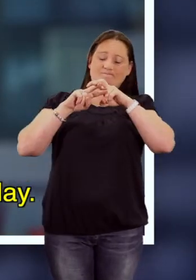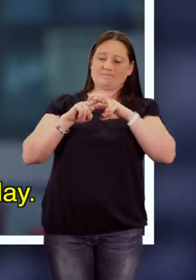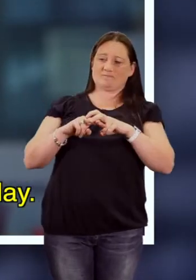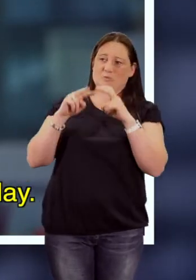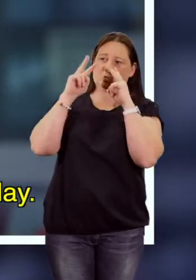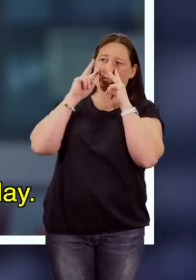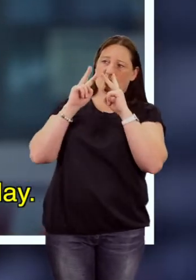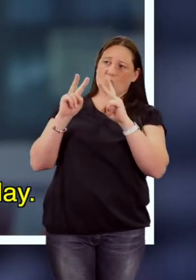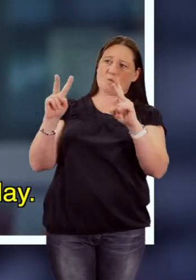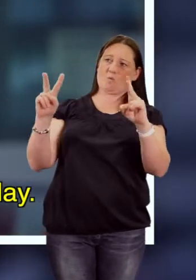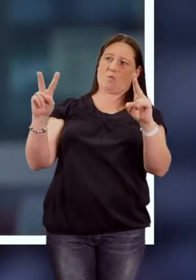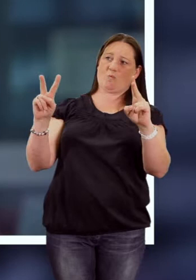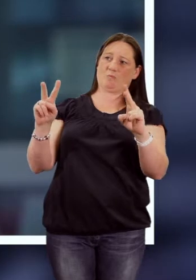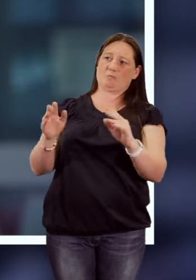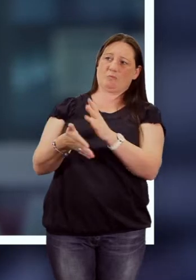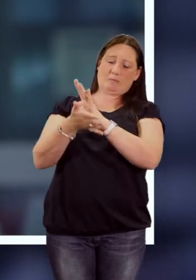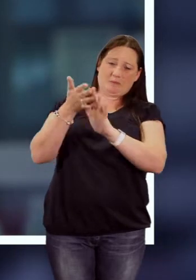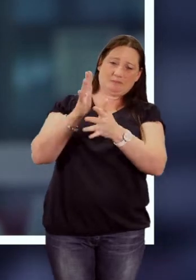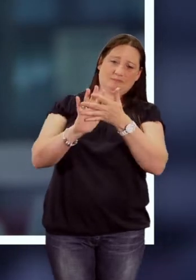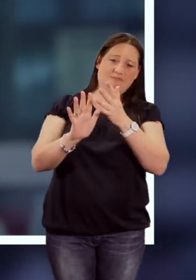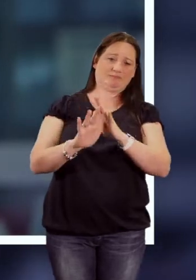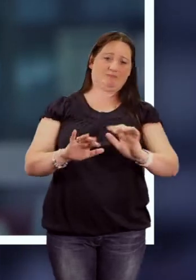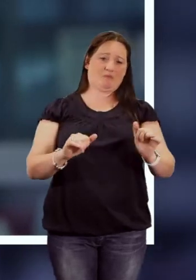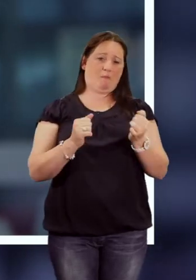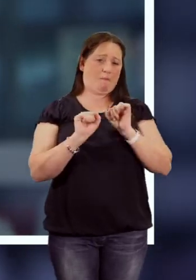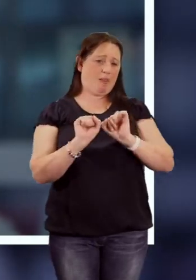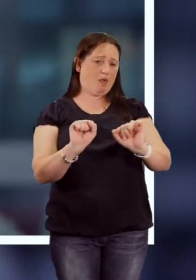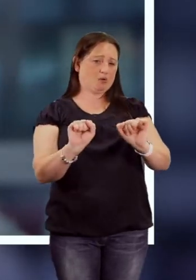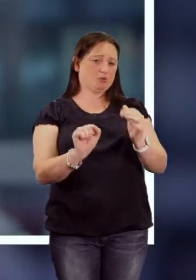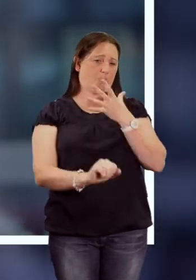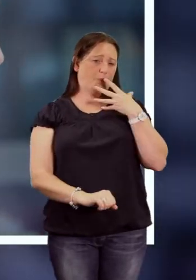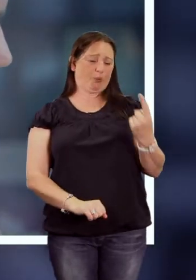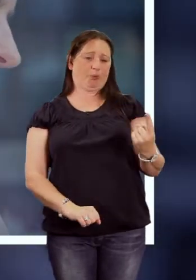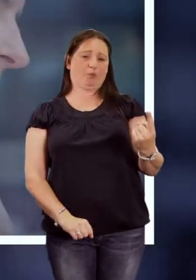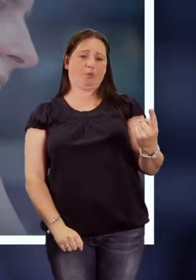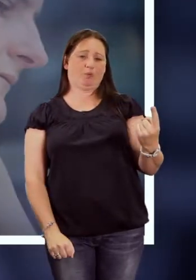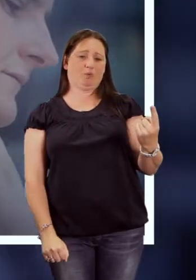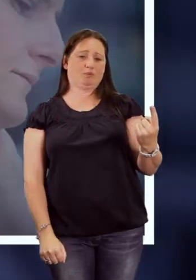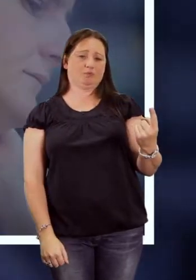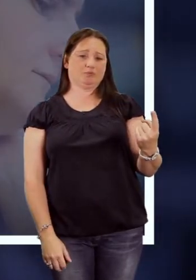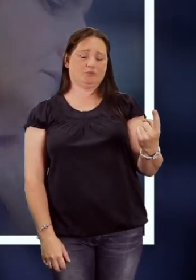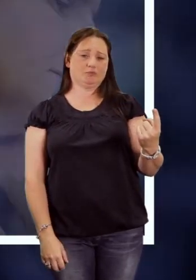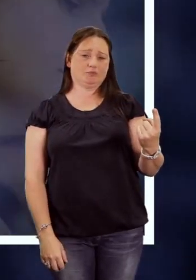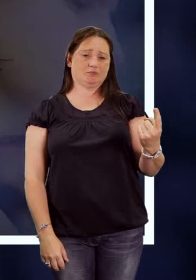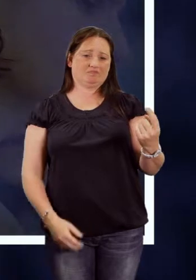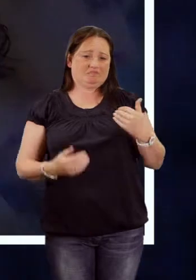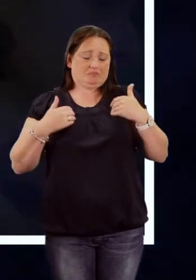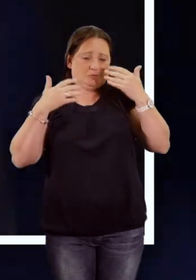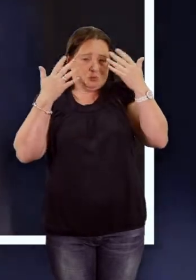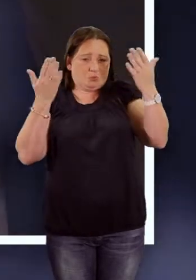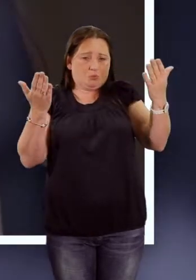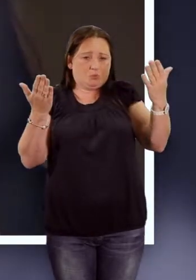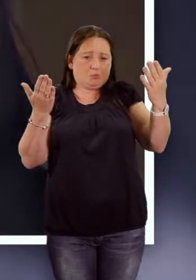watch them play. It belongs to who? I don't